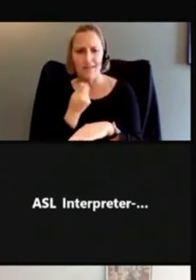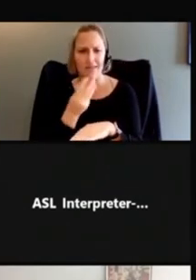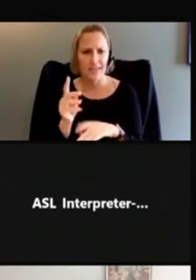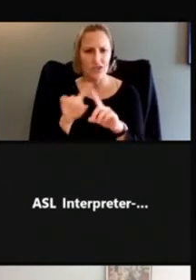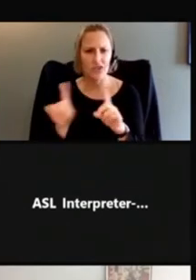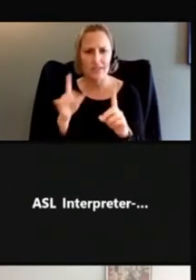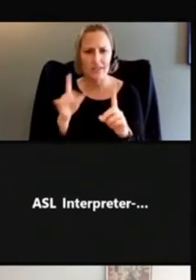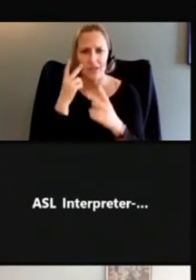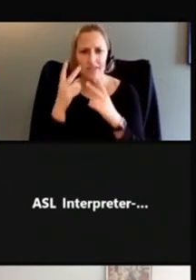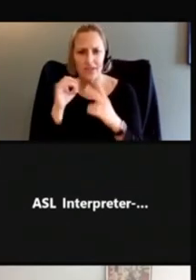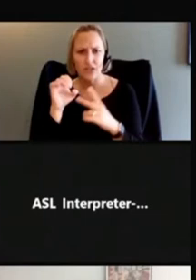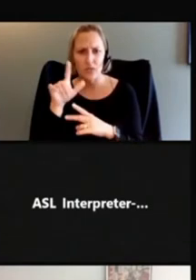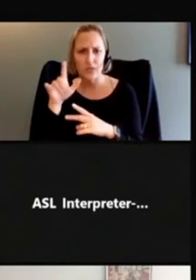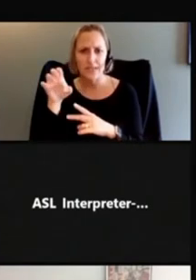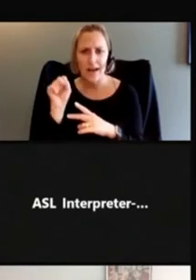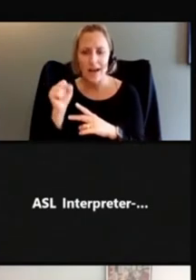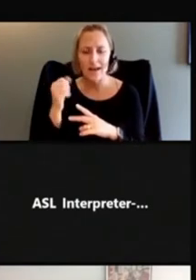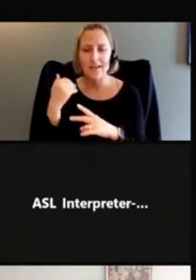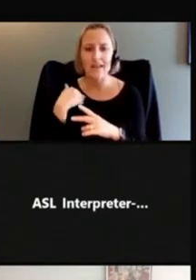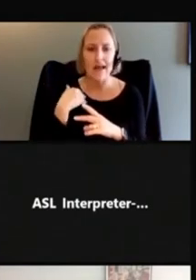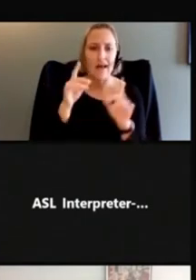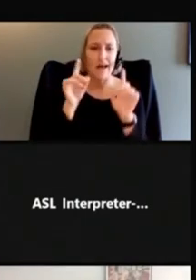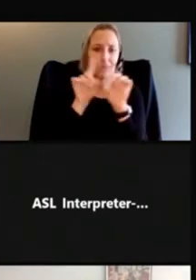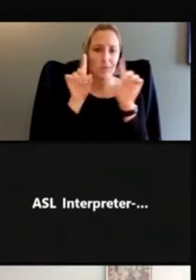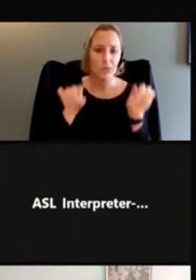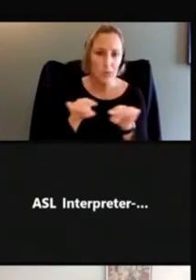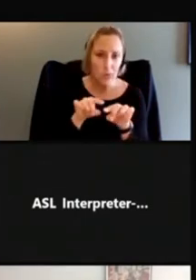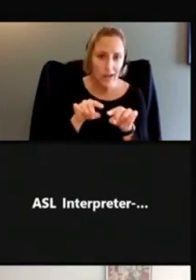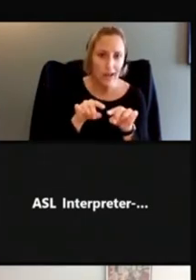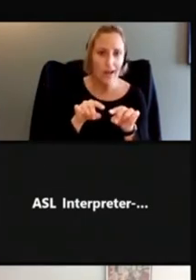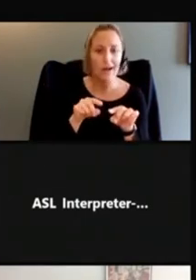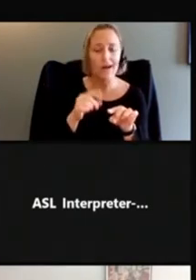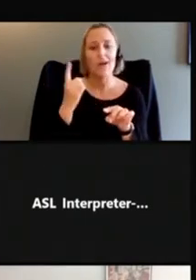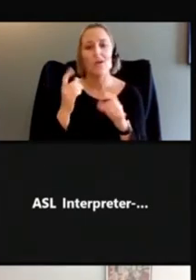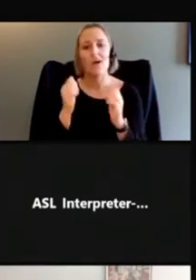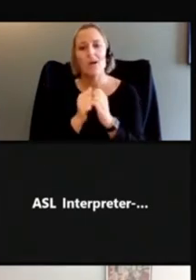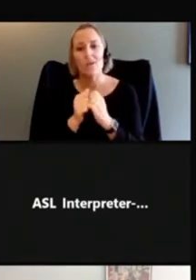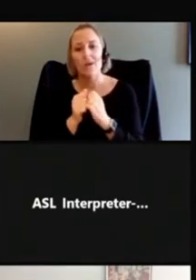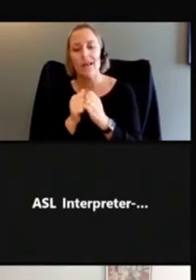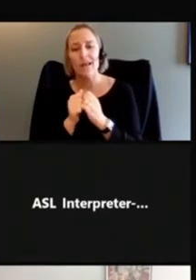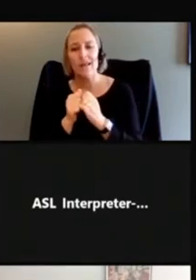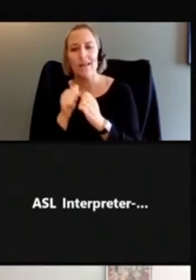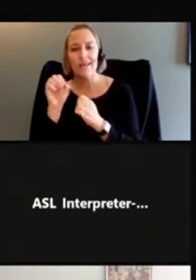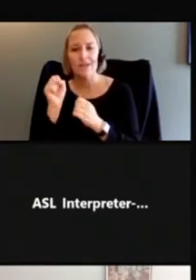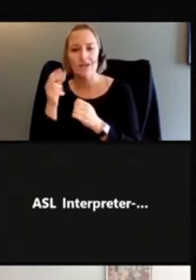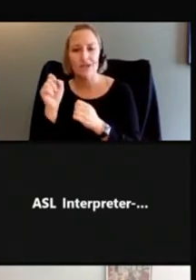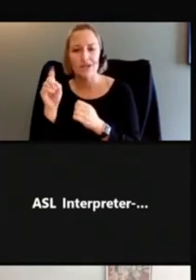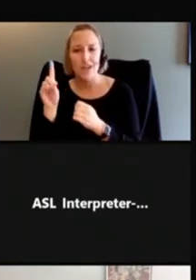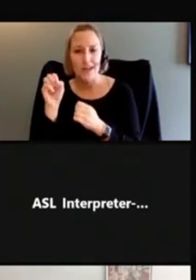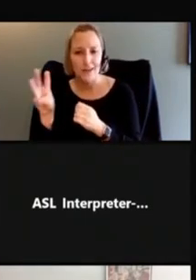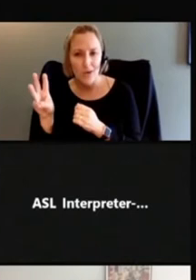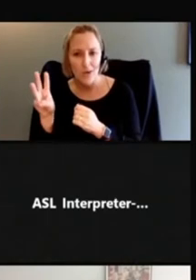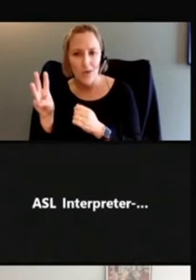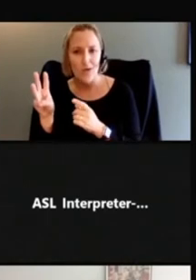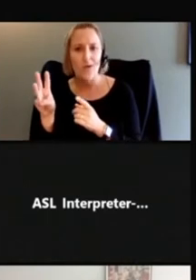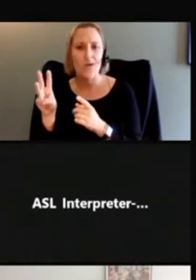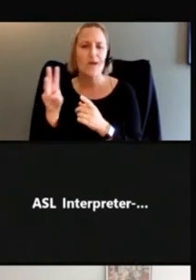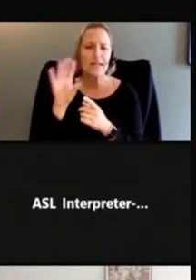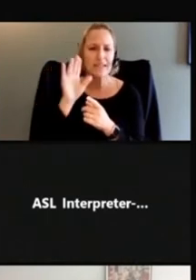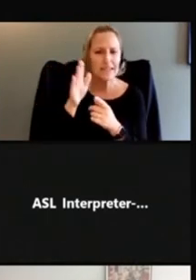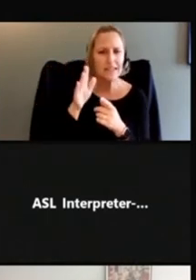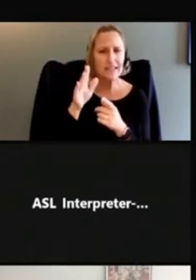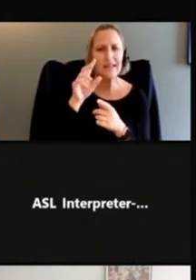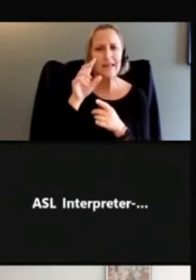visual styles, we have a silhouette one, it looks like they're just kind of bouncing from